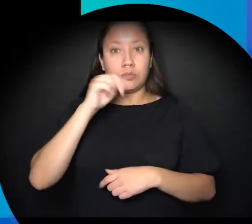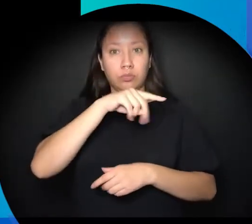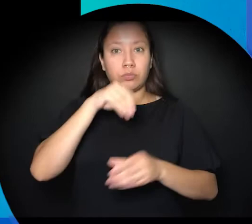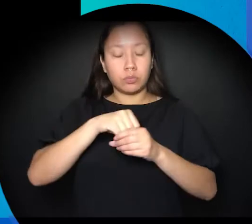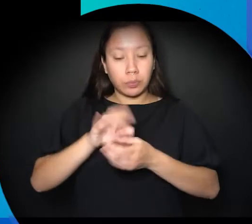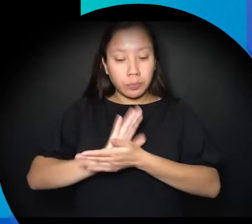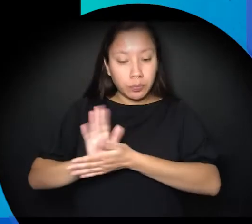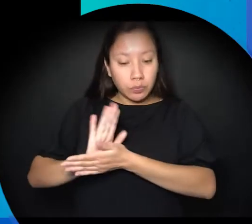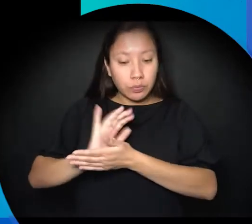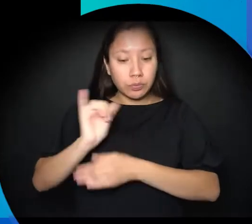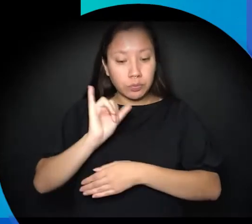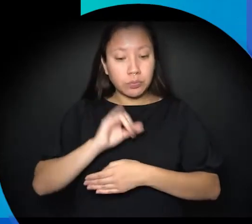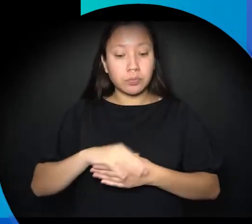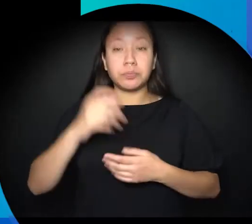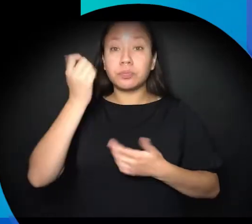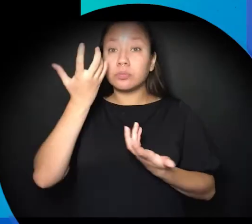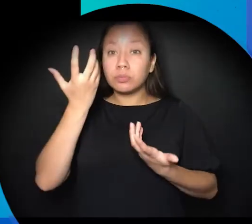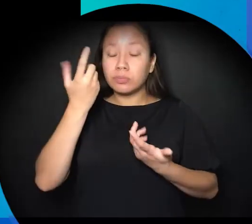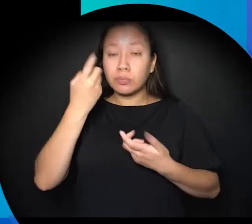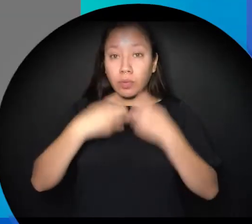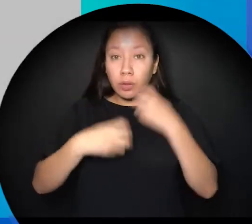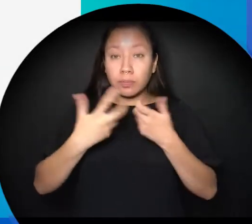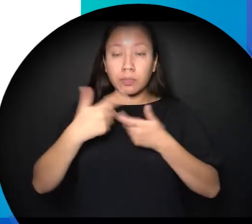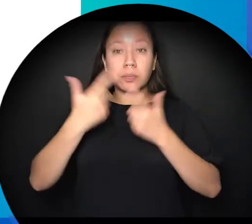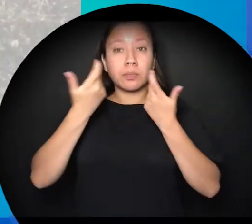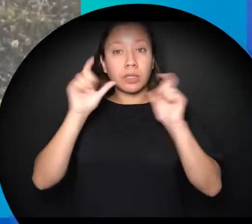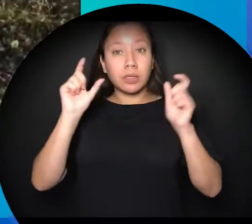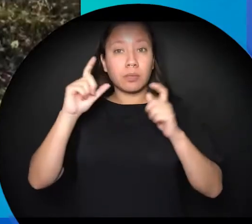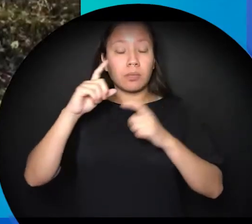more can I do? wondered Nukomis